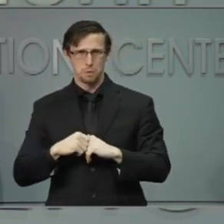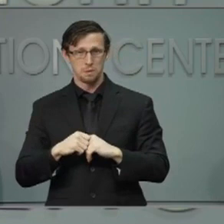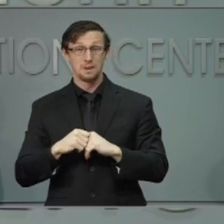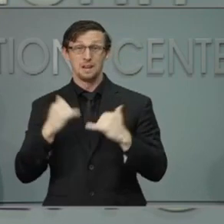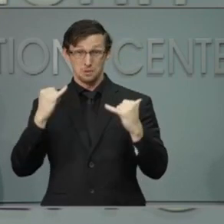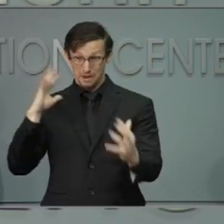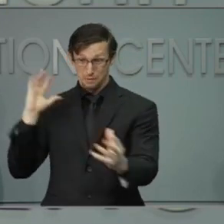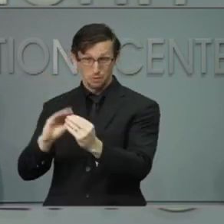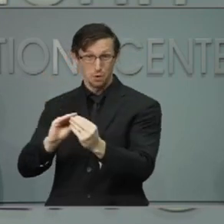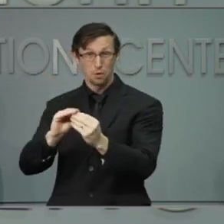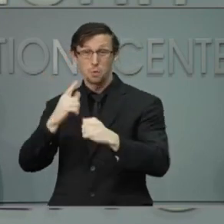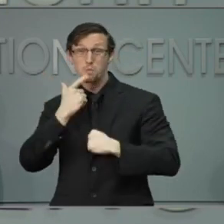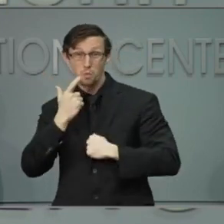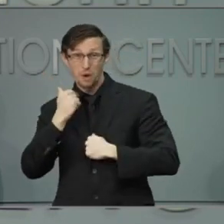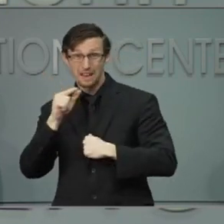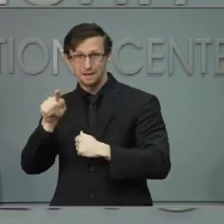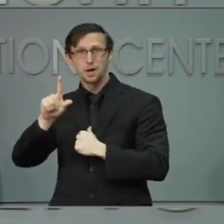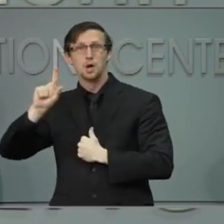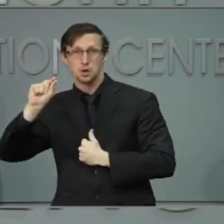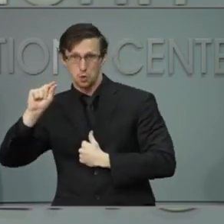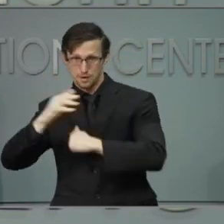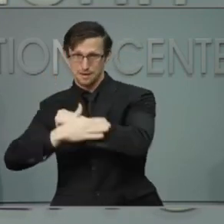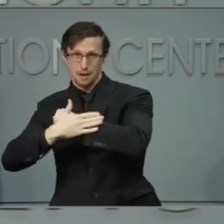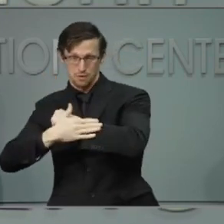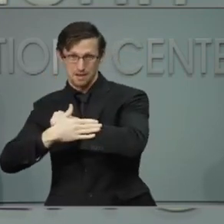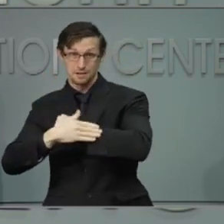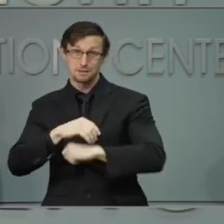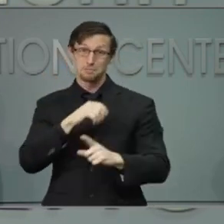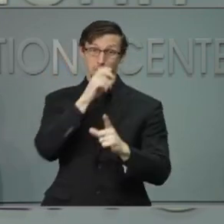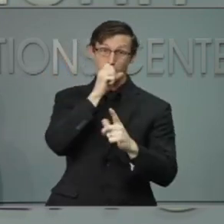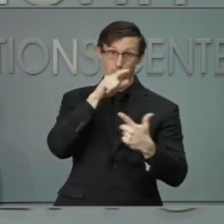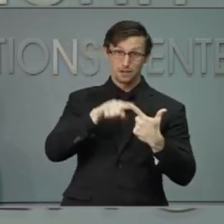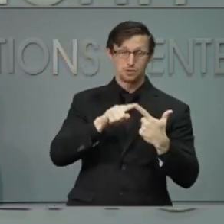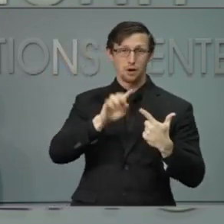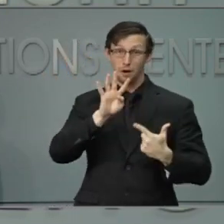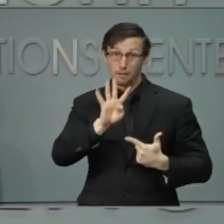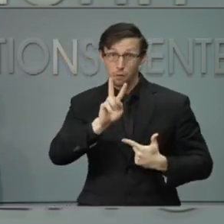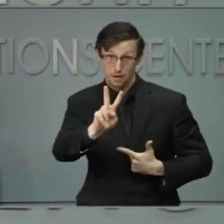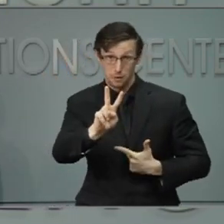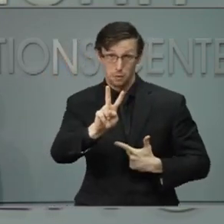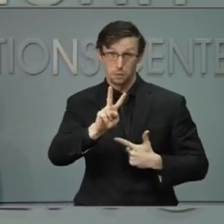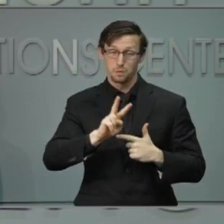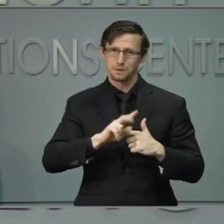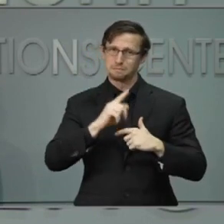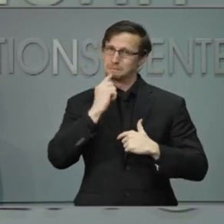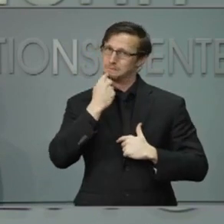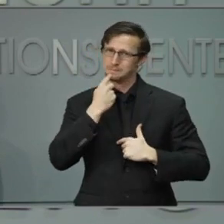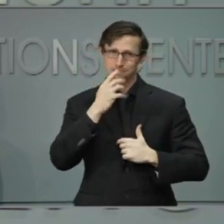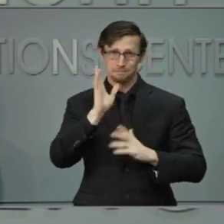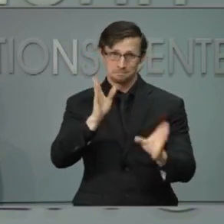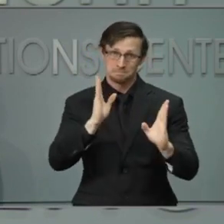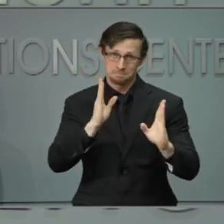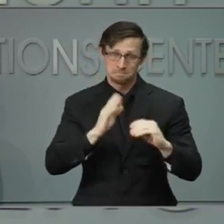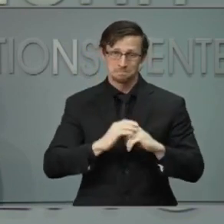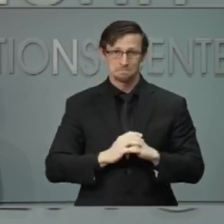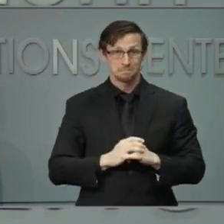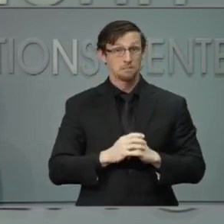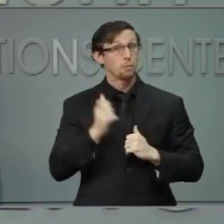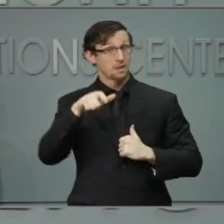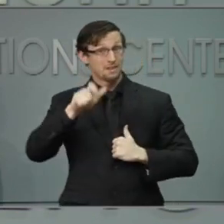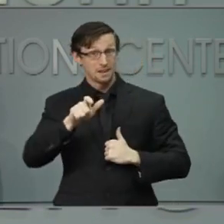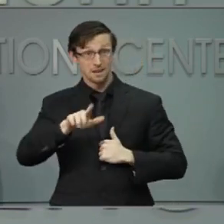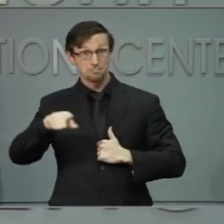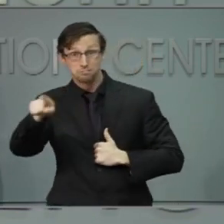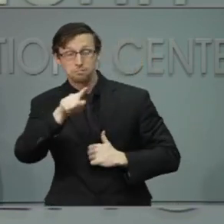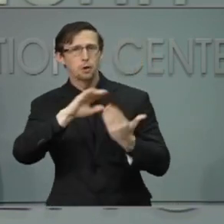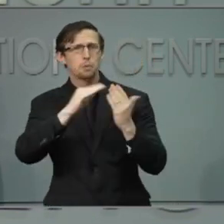counties and 42 orange counties. This is deadly serious. We need communities and local governments